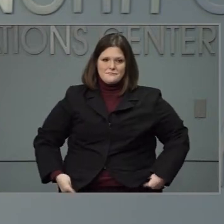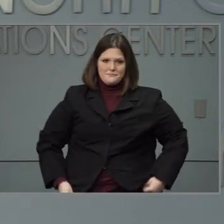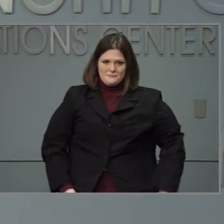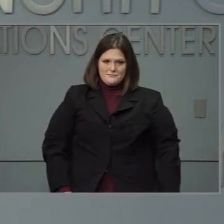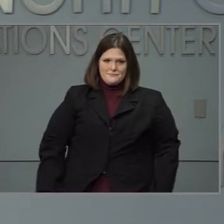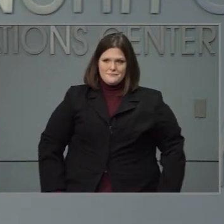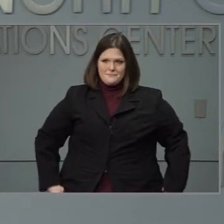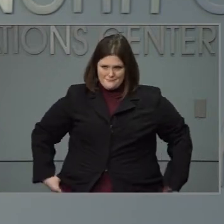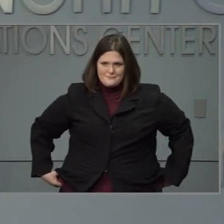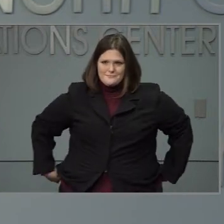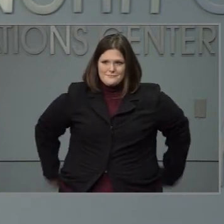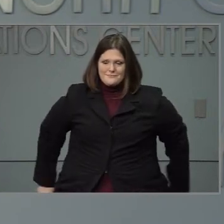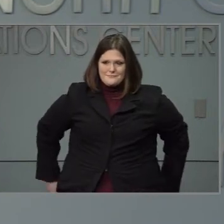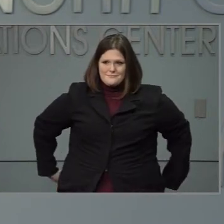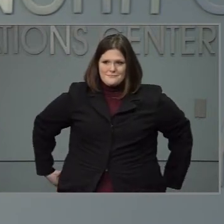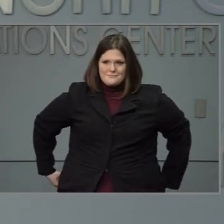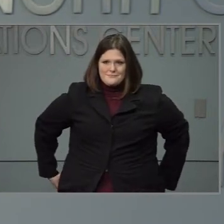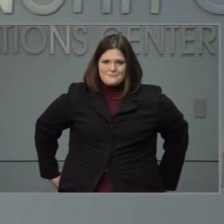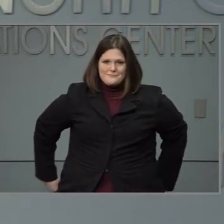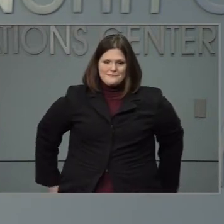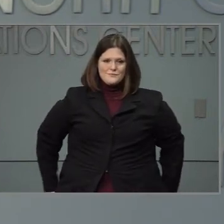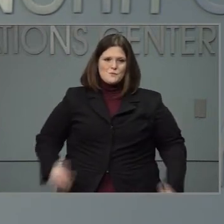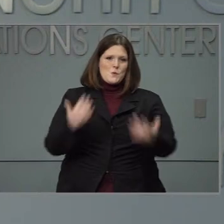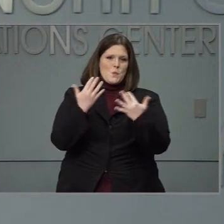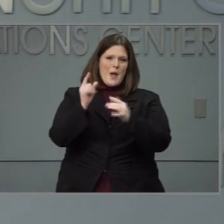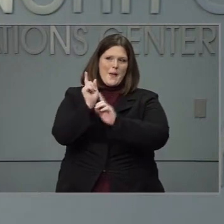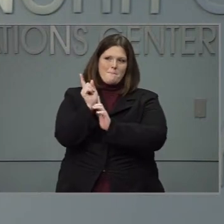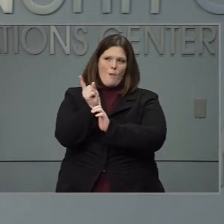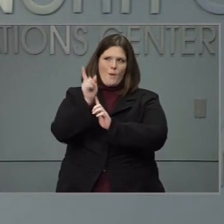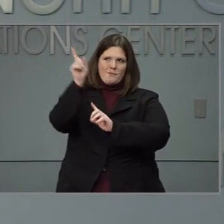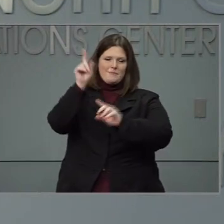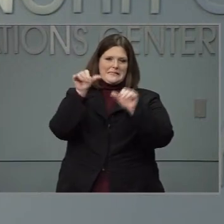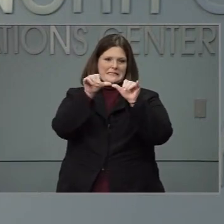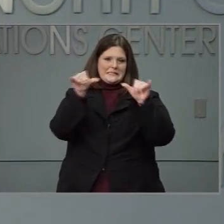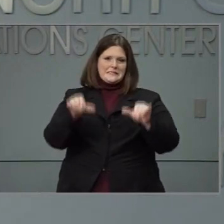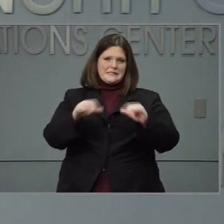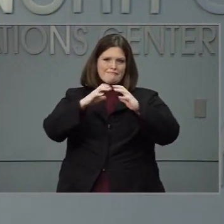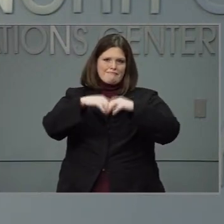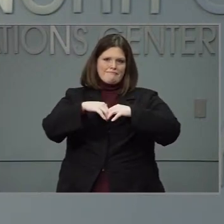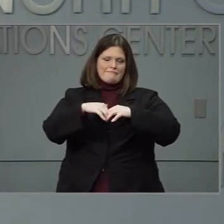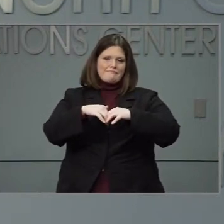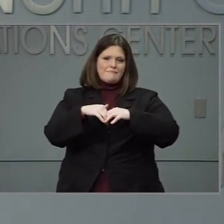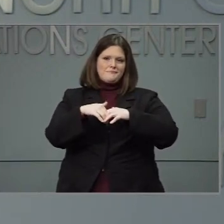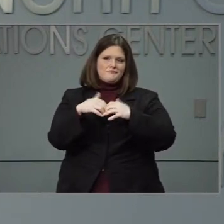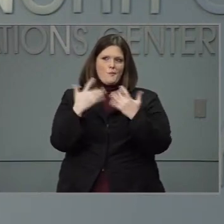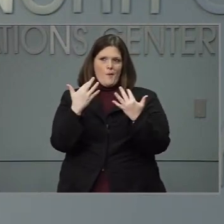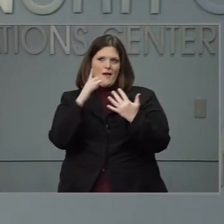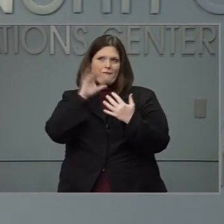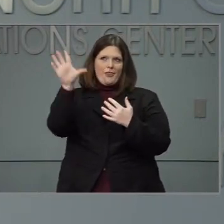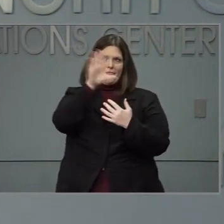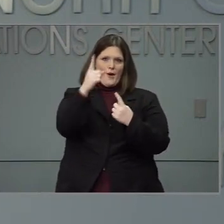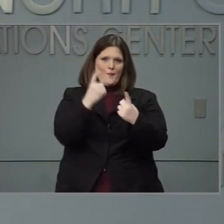We'll hang on for one minute to wait until they reconnect with the questioning.